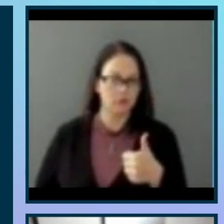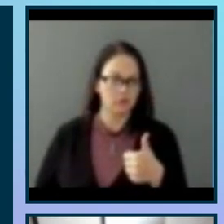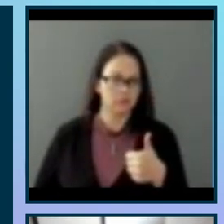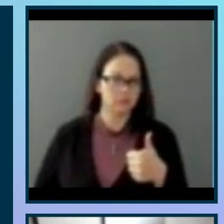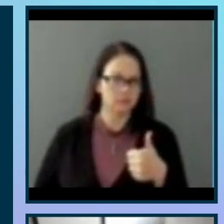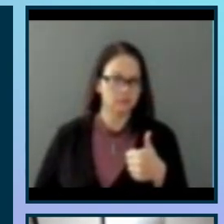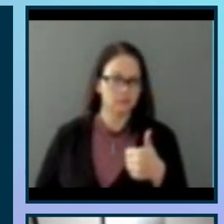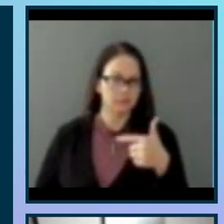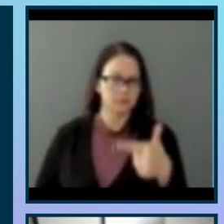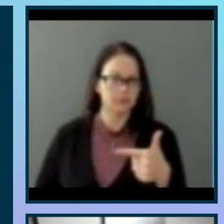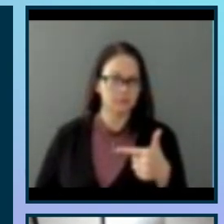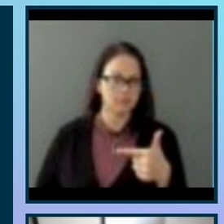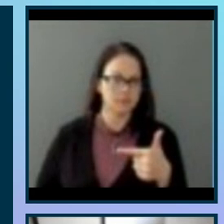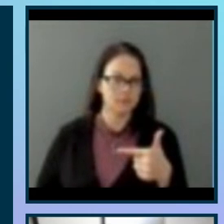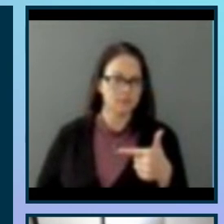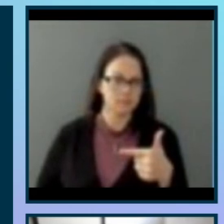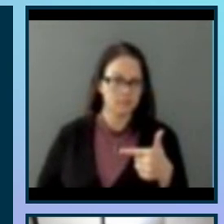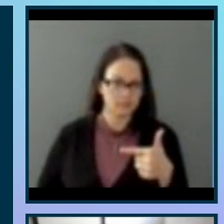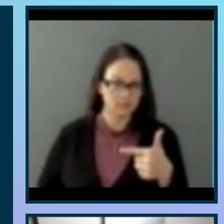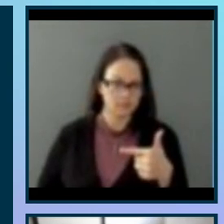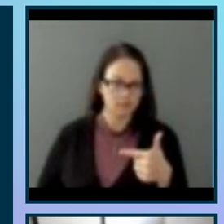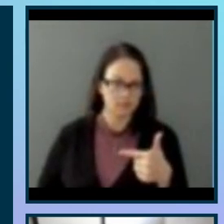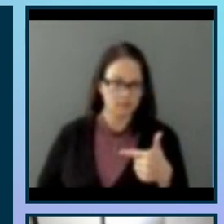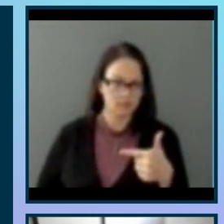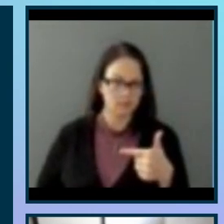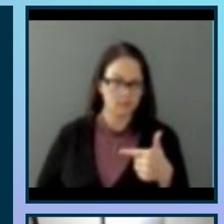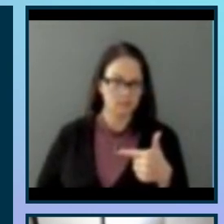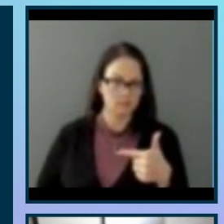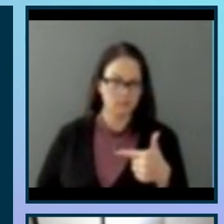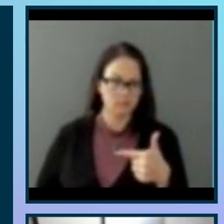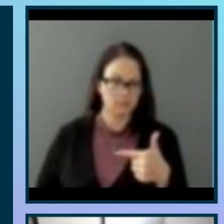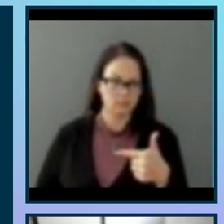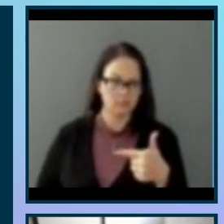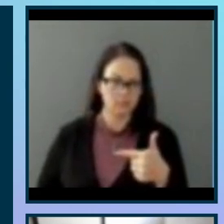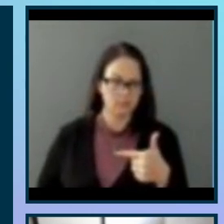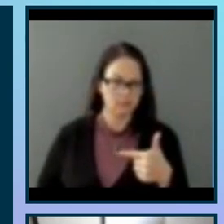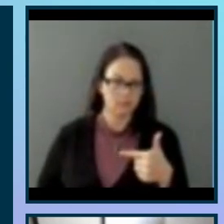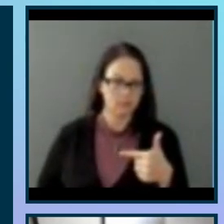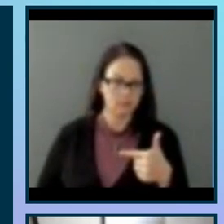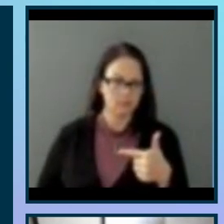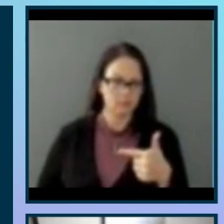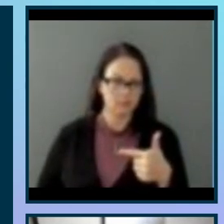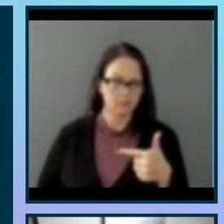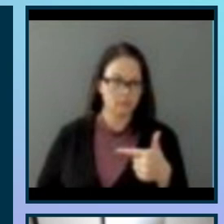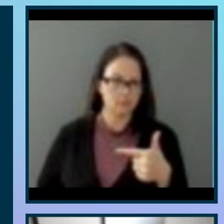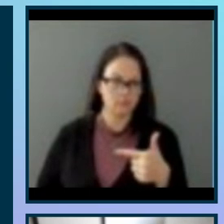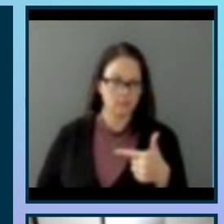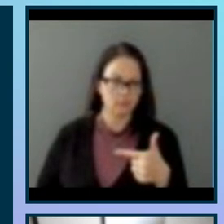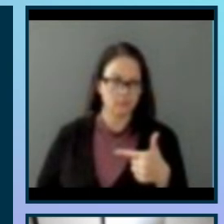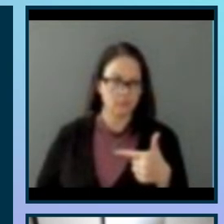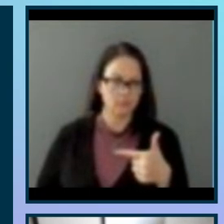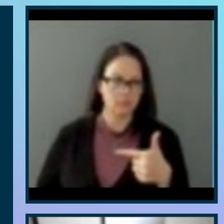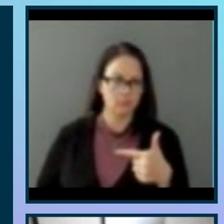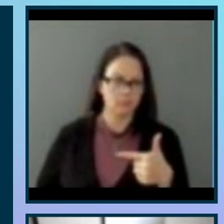users. So in order to provide an accessible experience, data needs to be created in a way that works with screen readers.